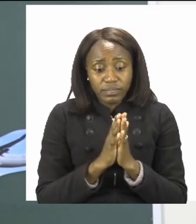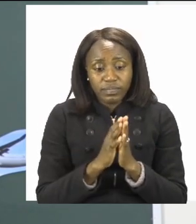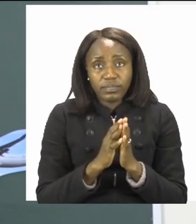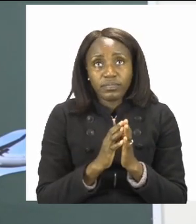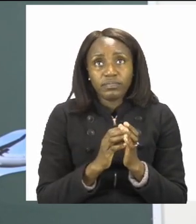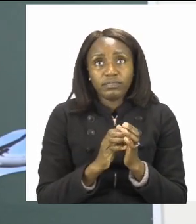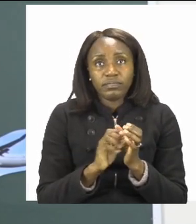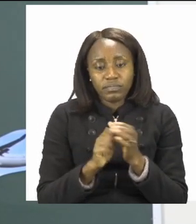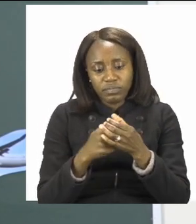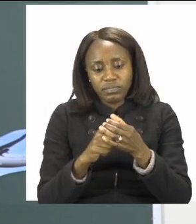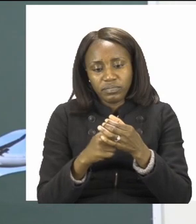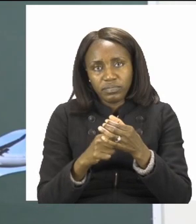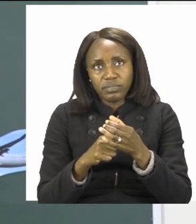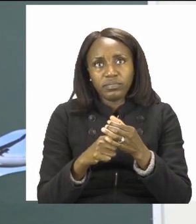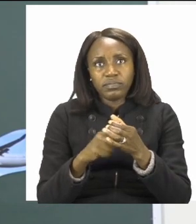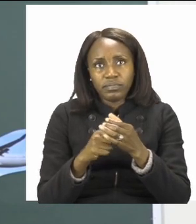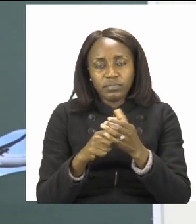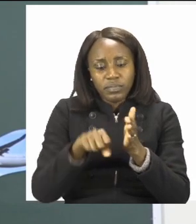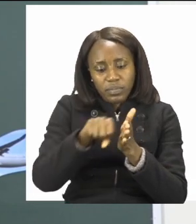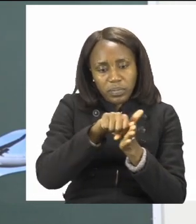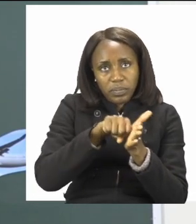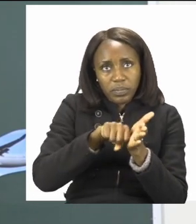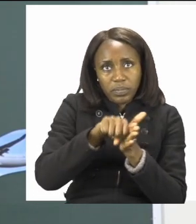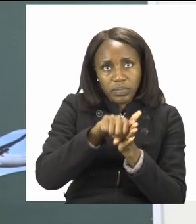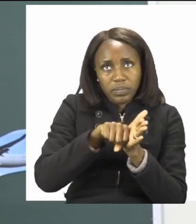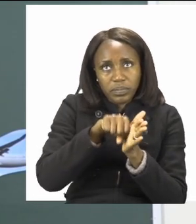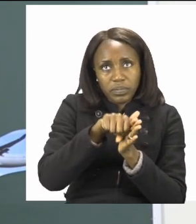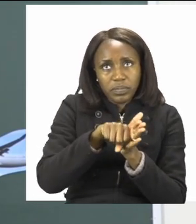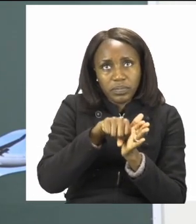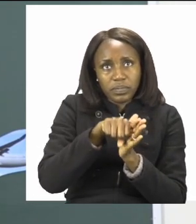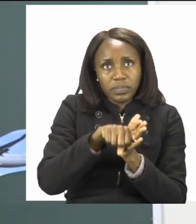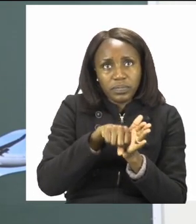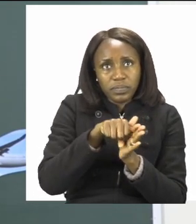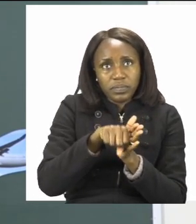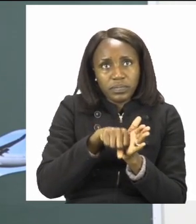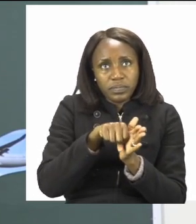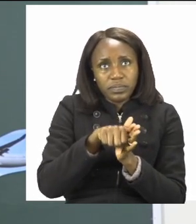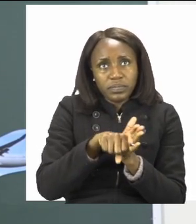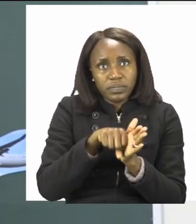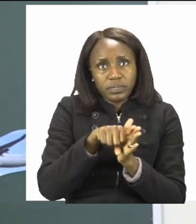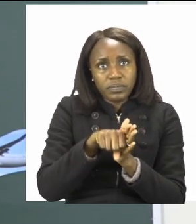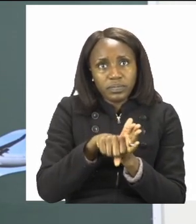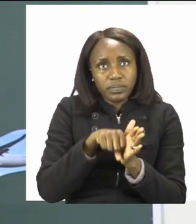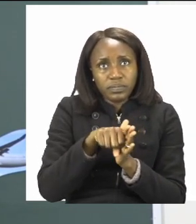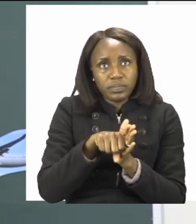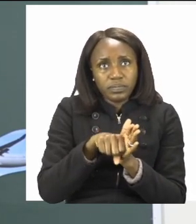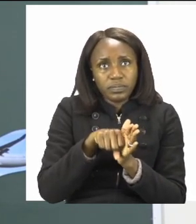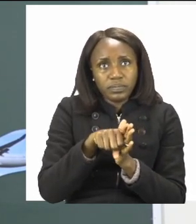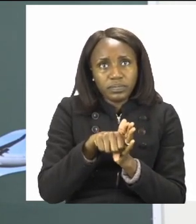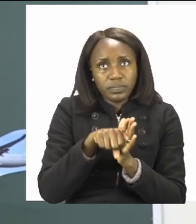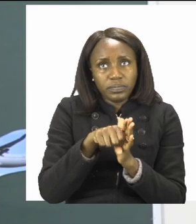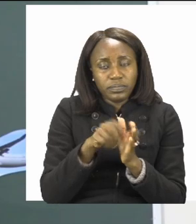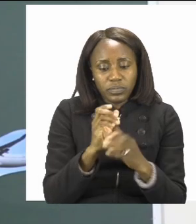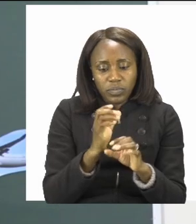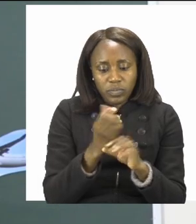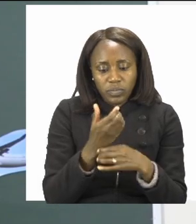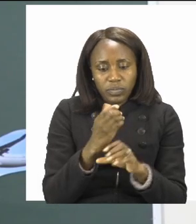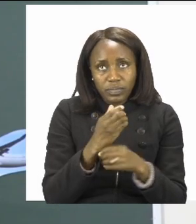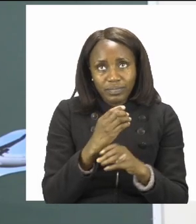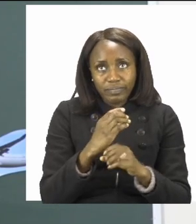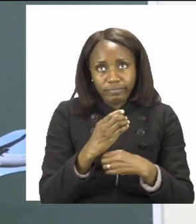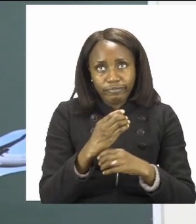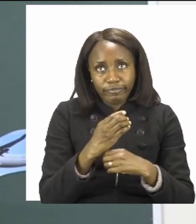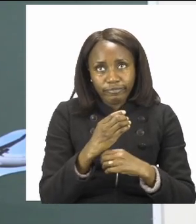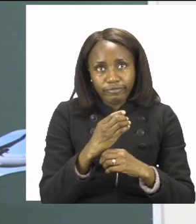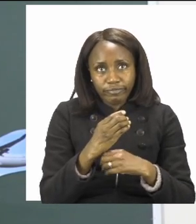sure that you use glue that is going to be easy for you and not make a mess. If you're going to use a glue stick,